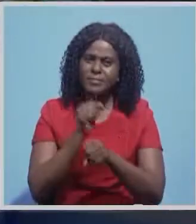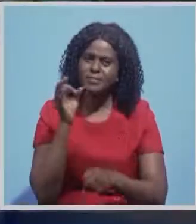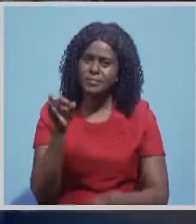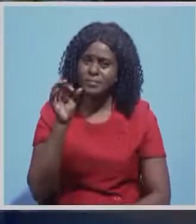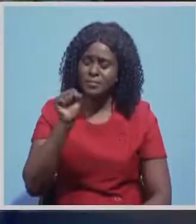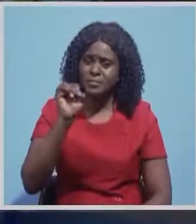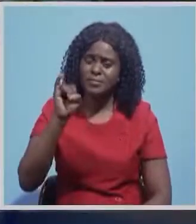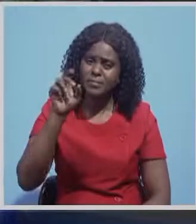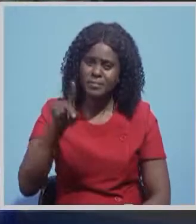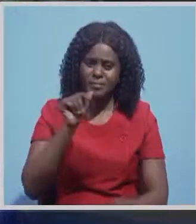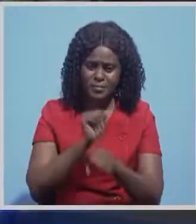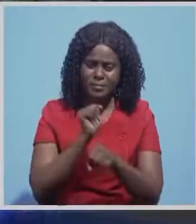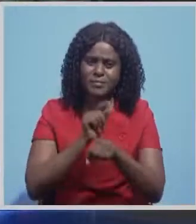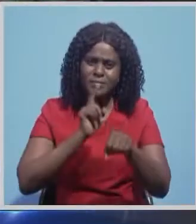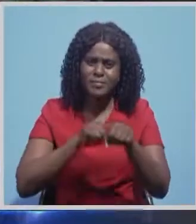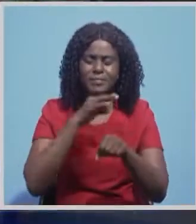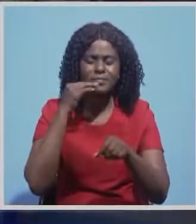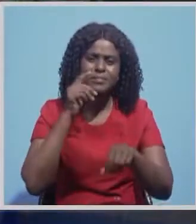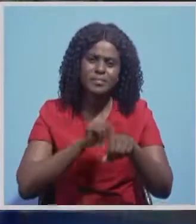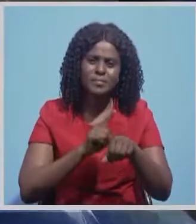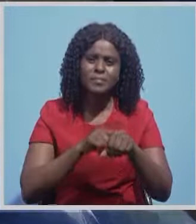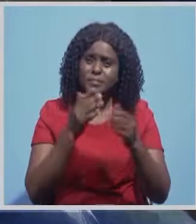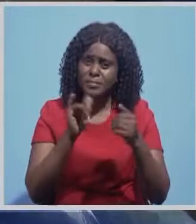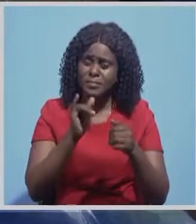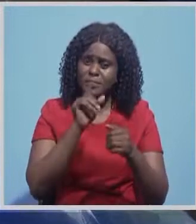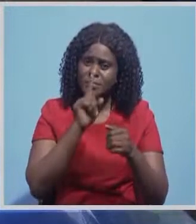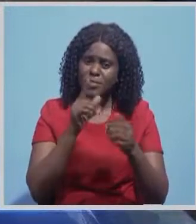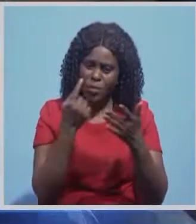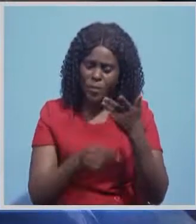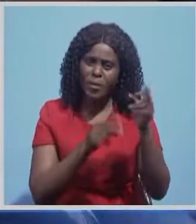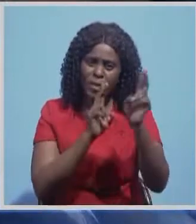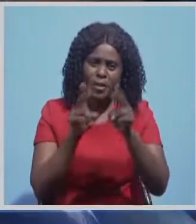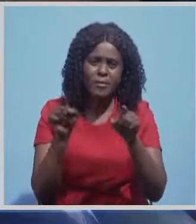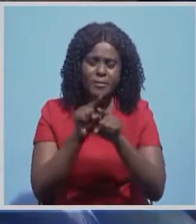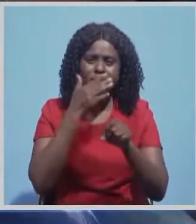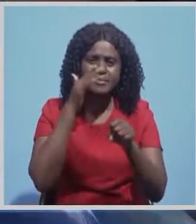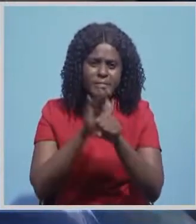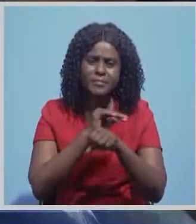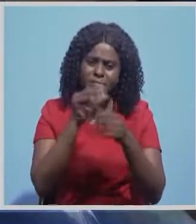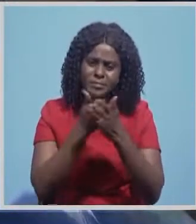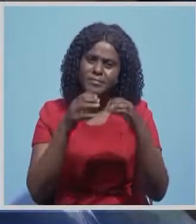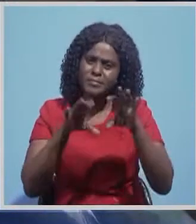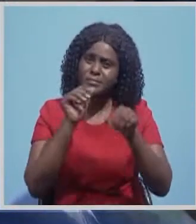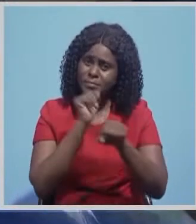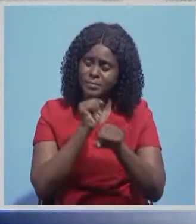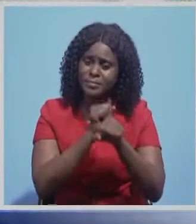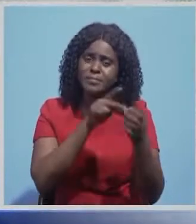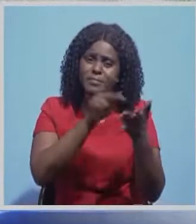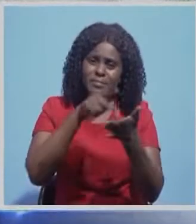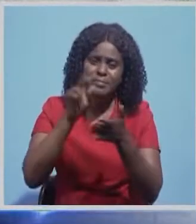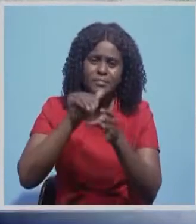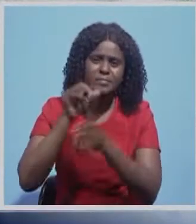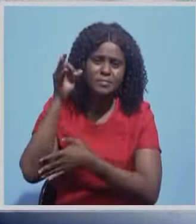Programme, FISP, during this farming season. He is happy with the feedback here and assures agro-dealers of continued upfront payments in future